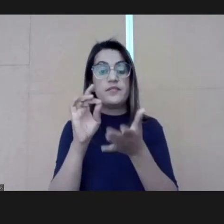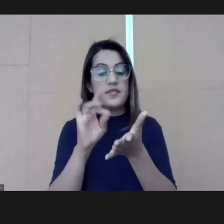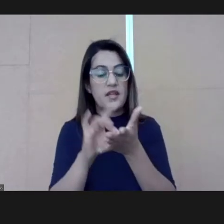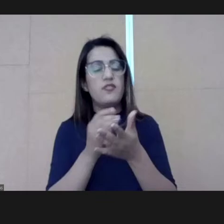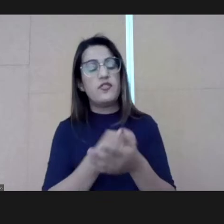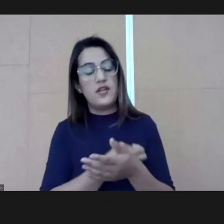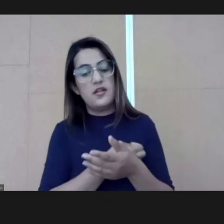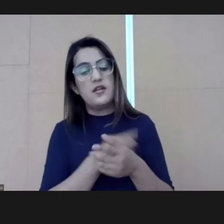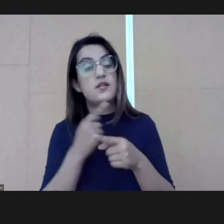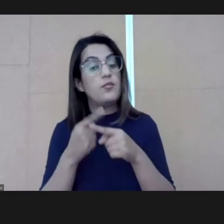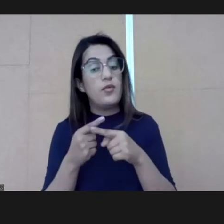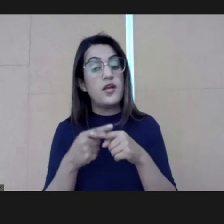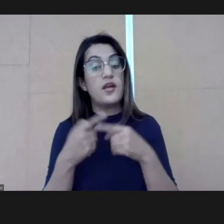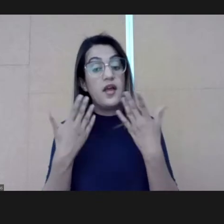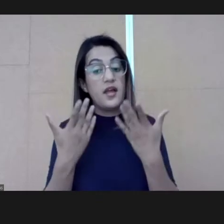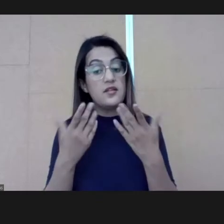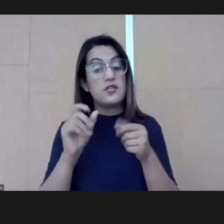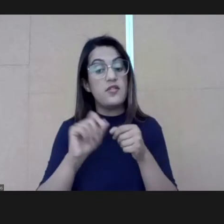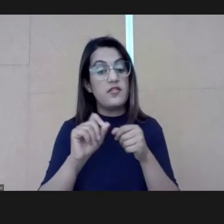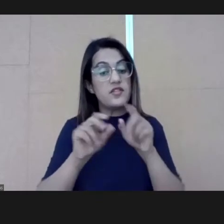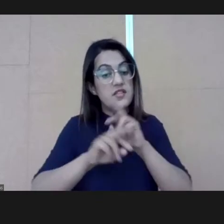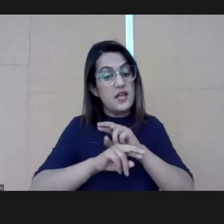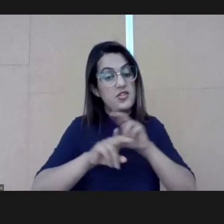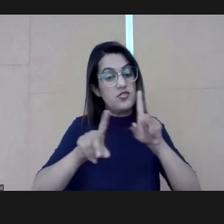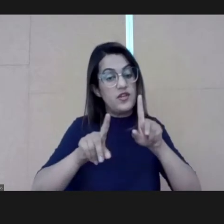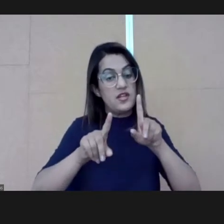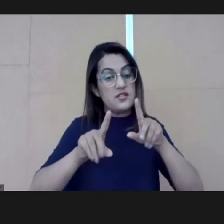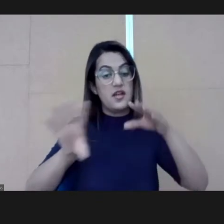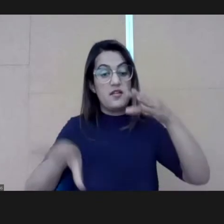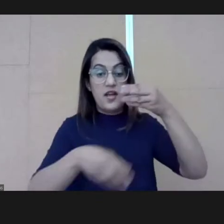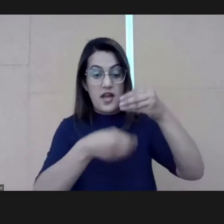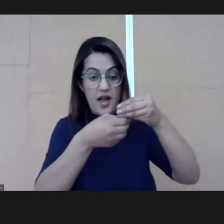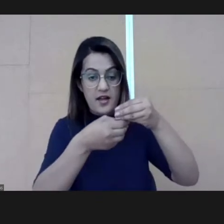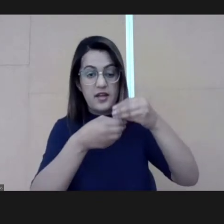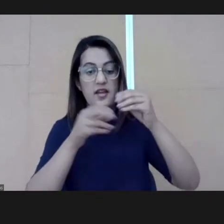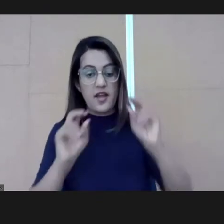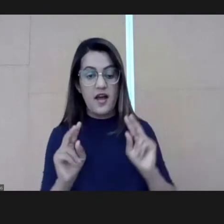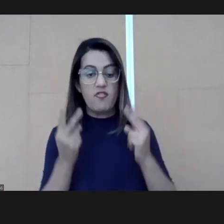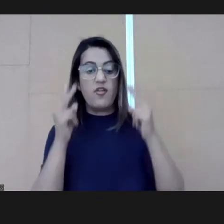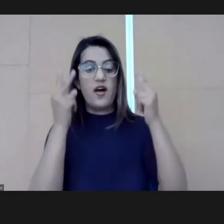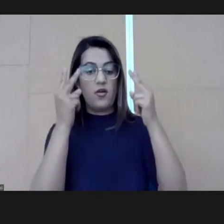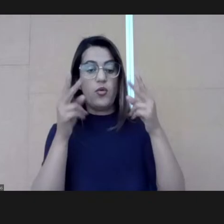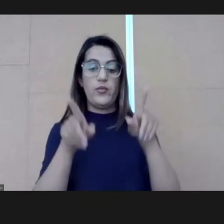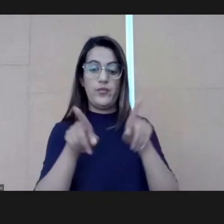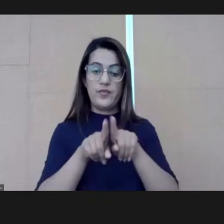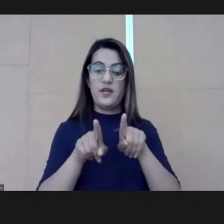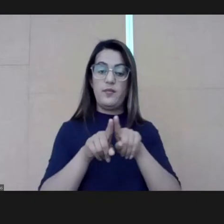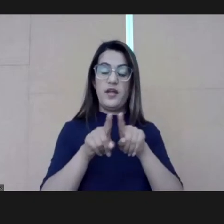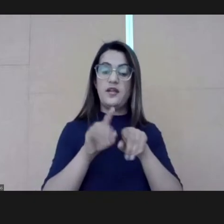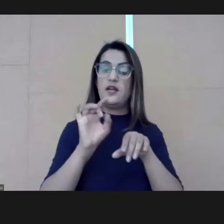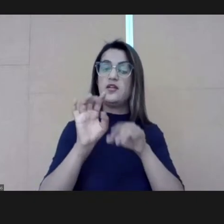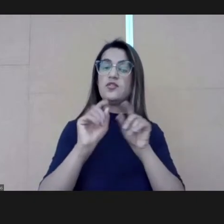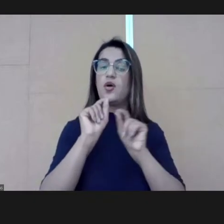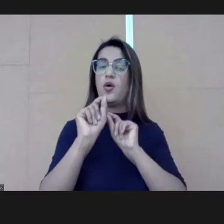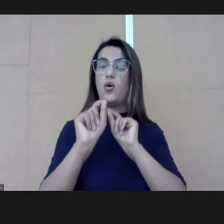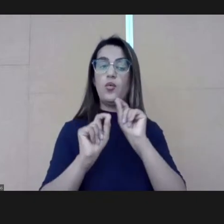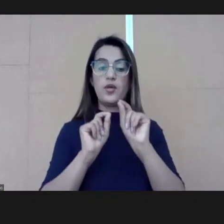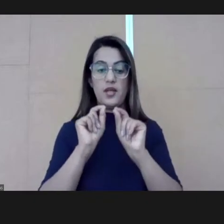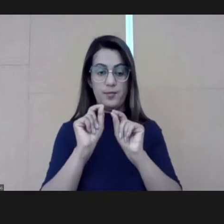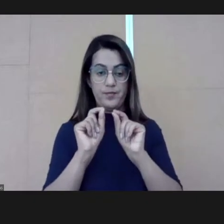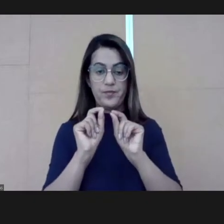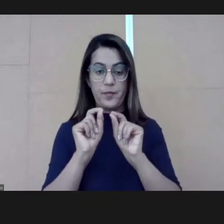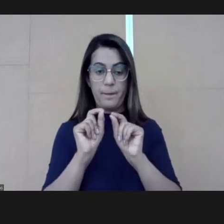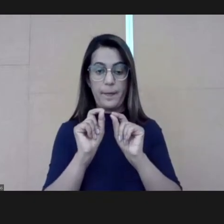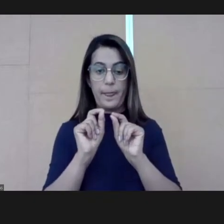reality, to their reality. Because this is what makes every difference. This is what adds value to their lives. And